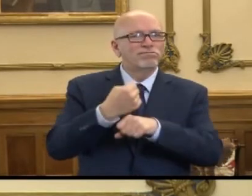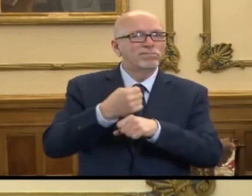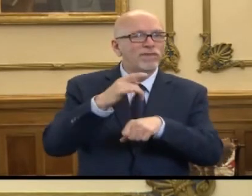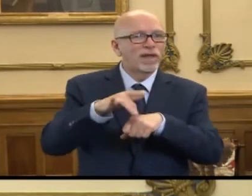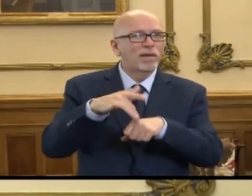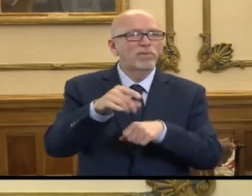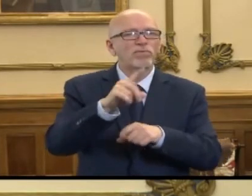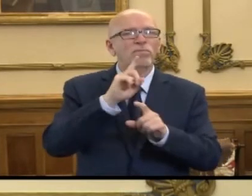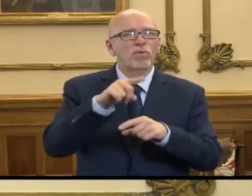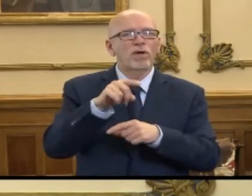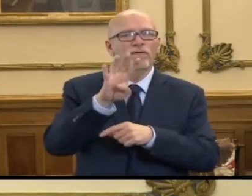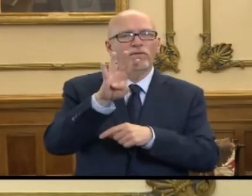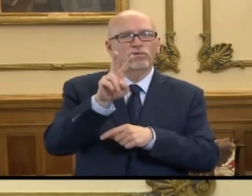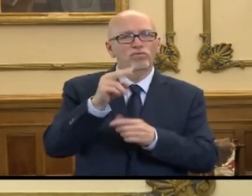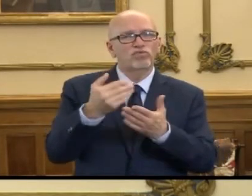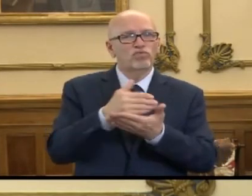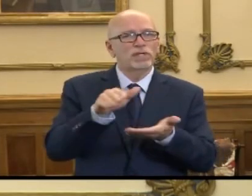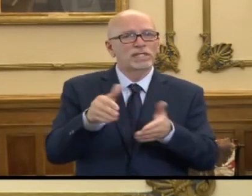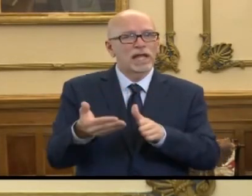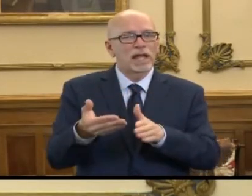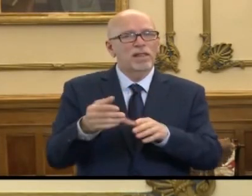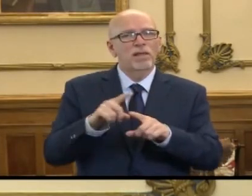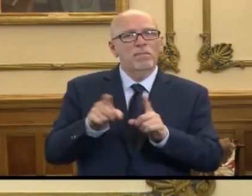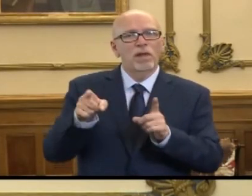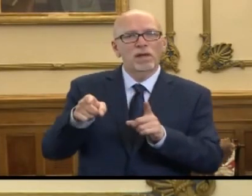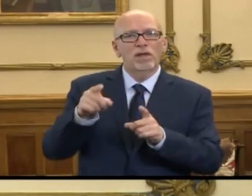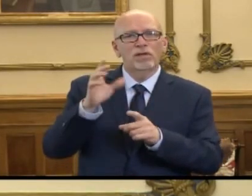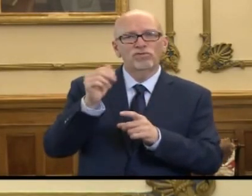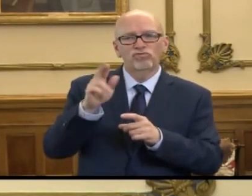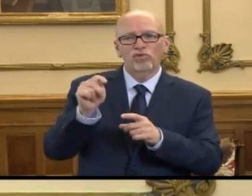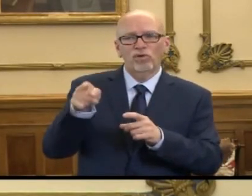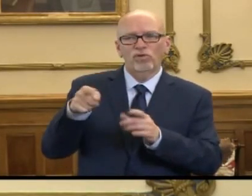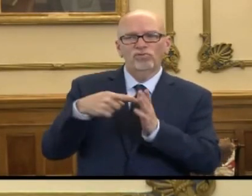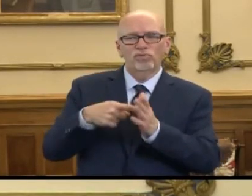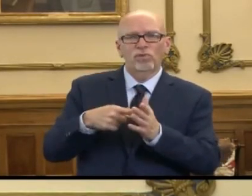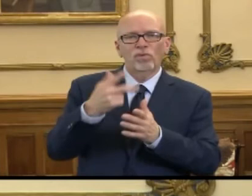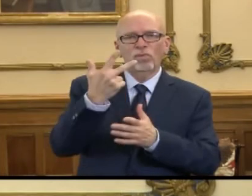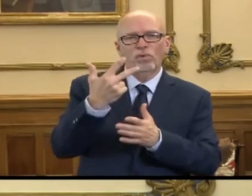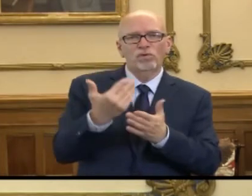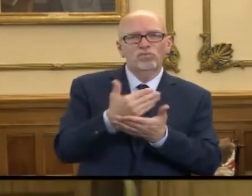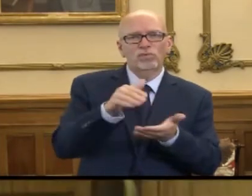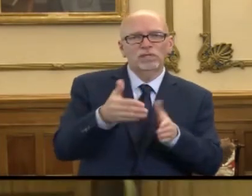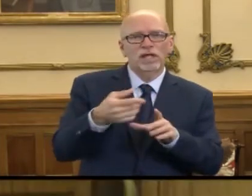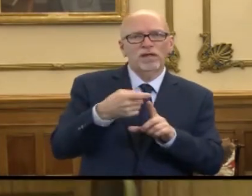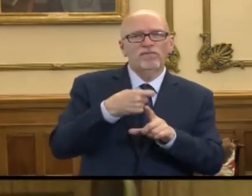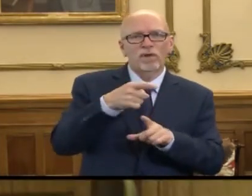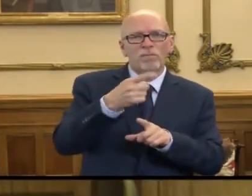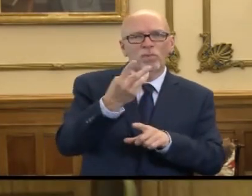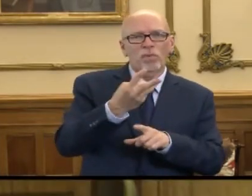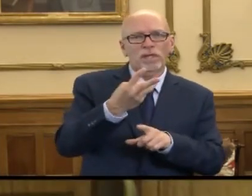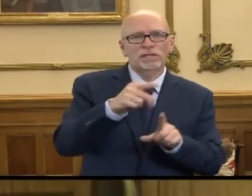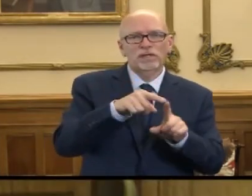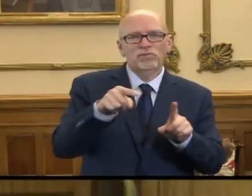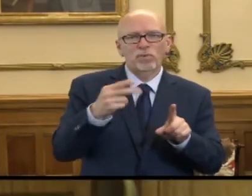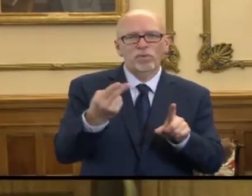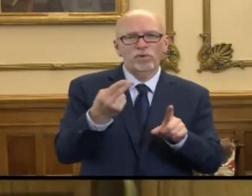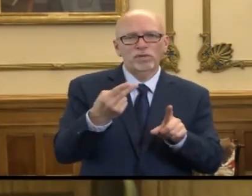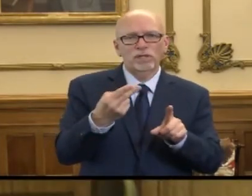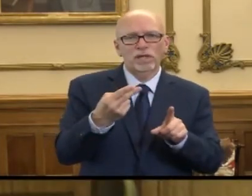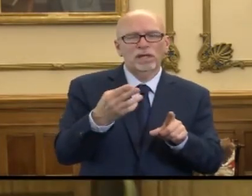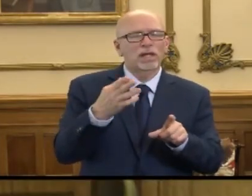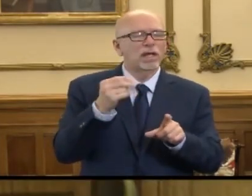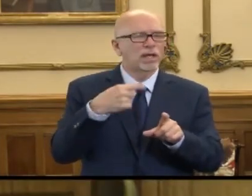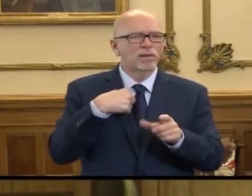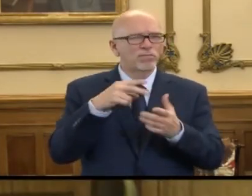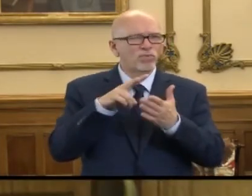reporting 42 new deaths, but the chart shows three new deaths from Wednesday to Thursday. Am